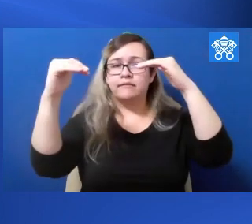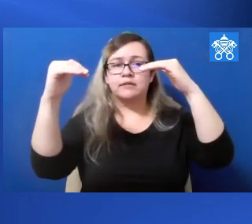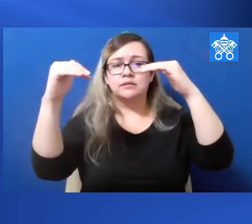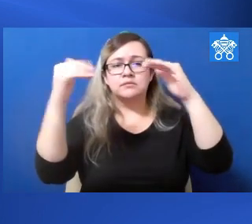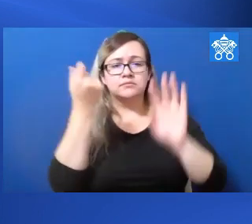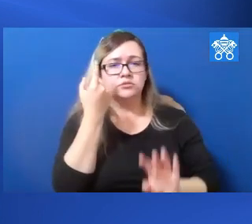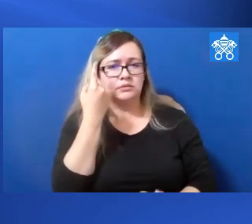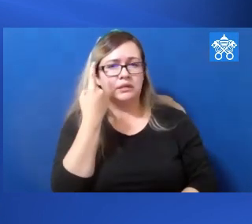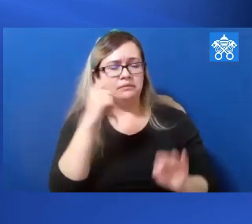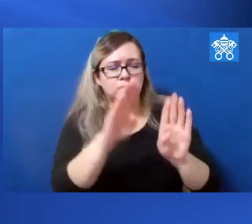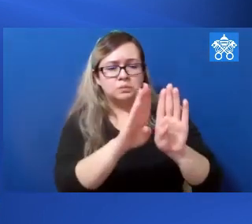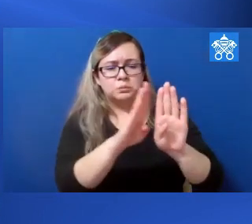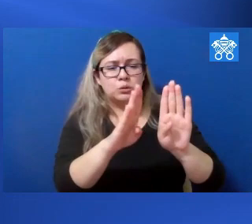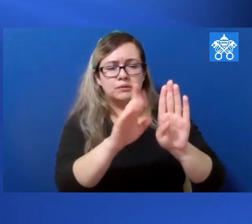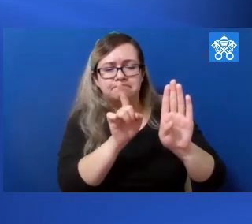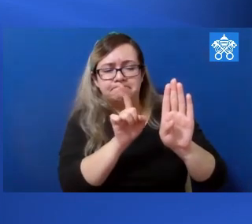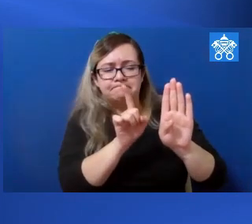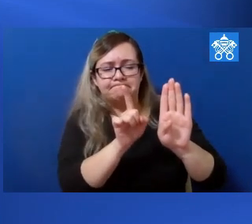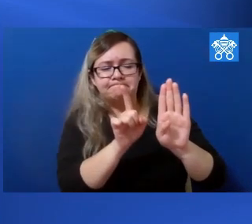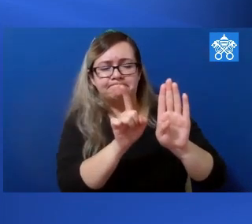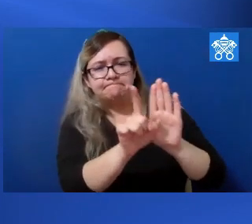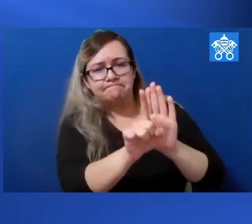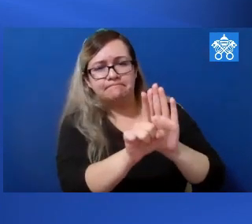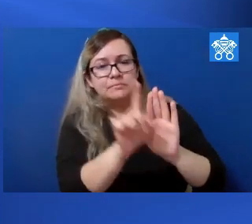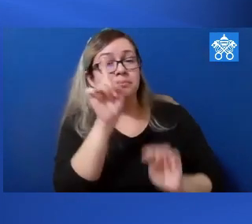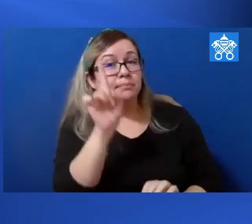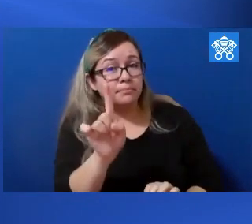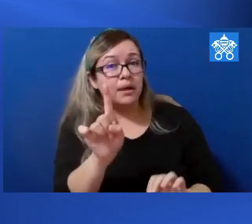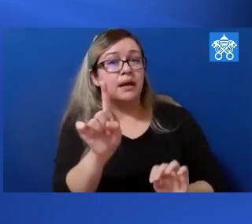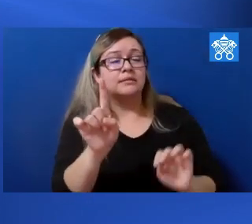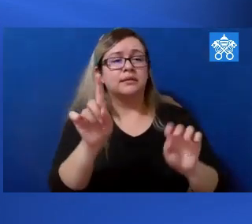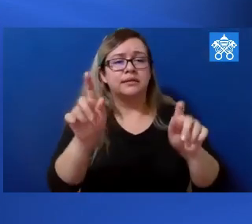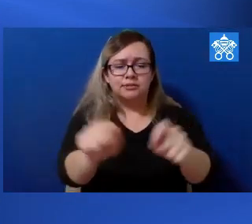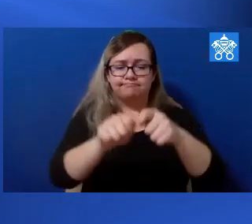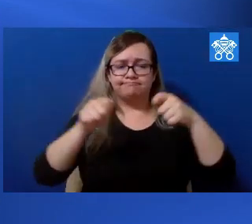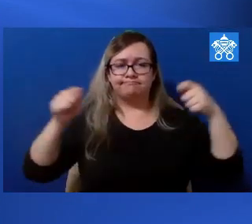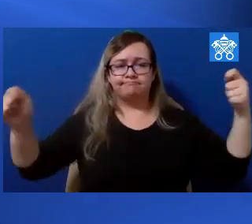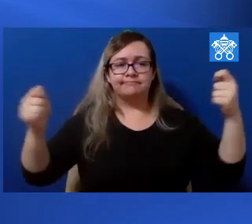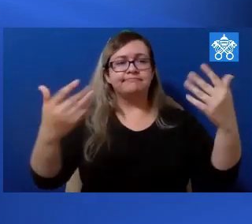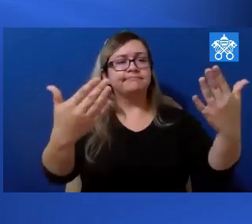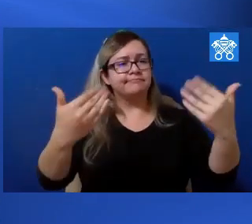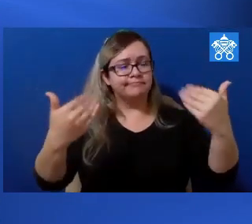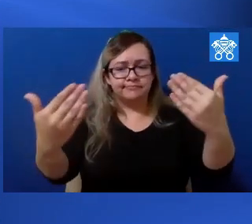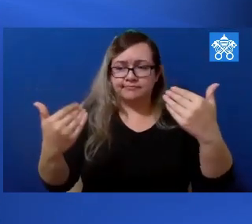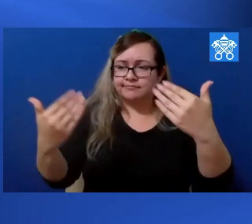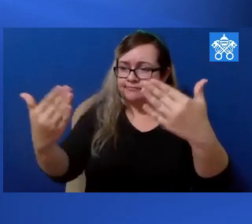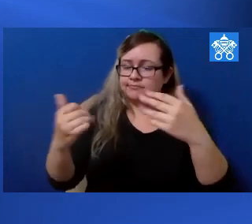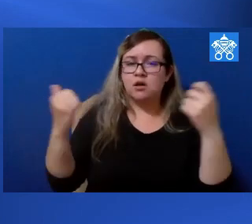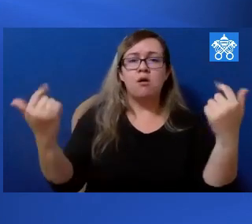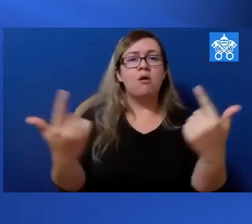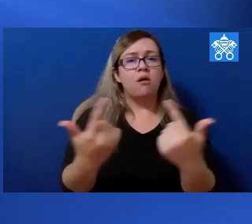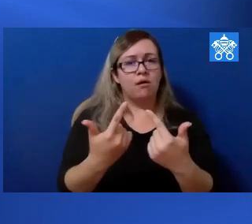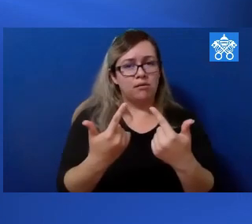Therefore, this door is narrow, but it's open to everyone. Never forget that.